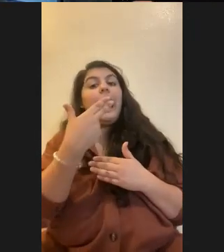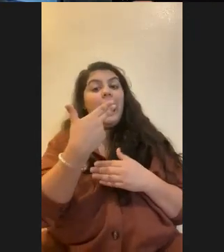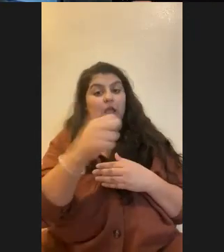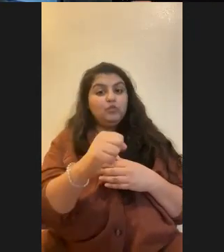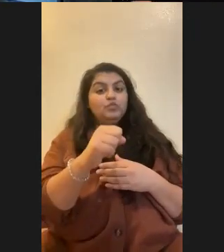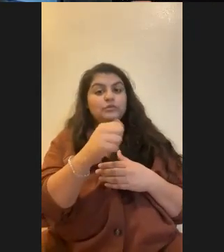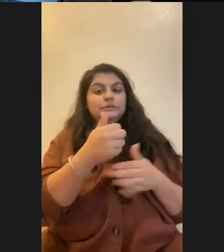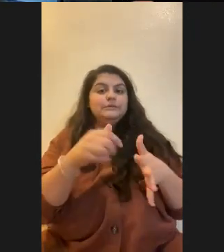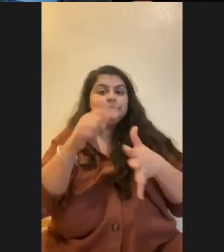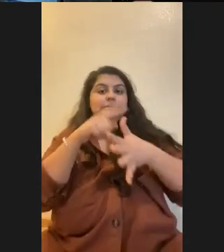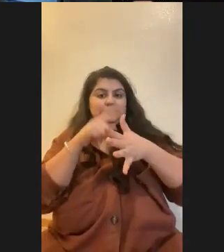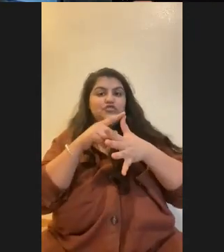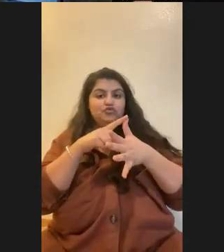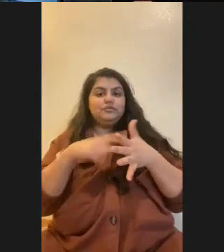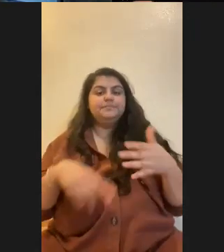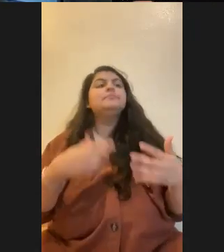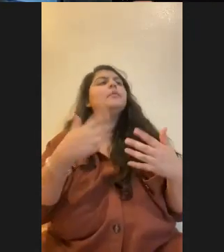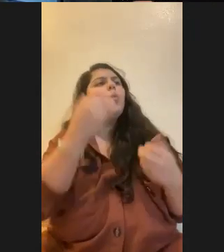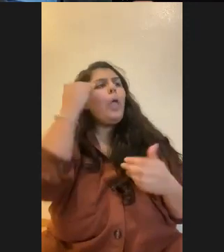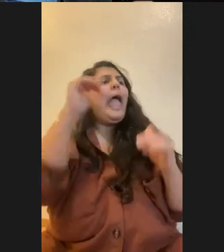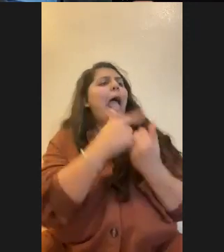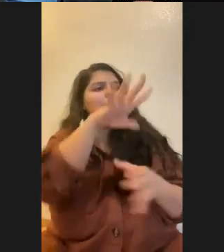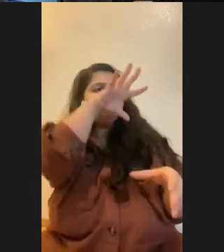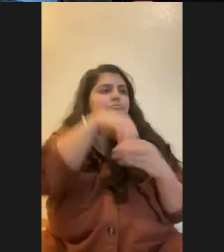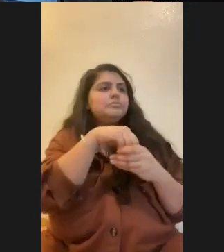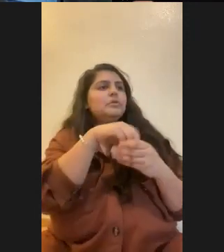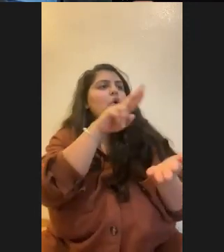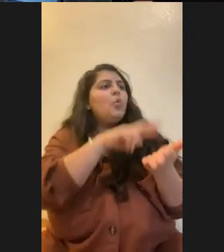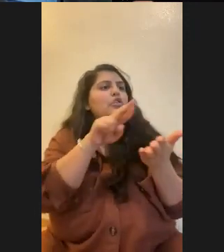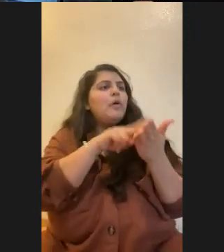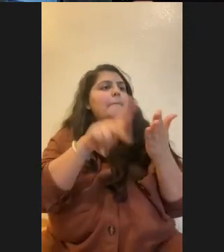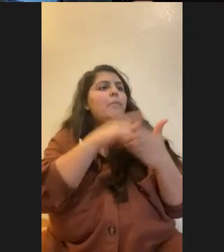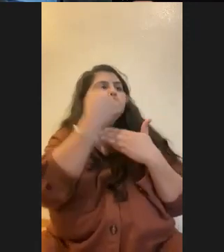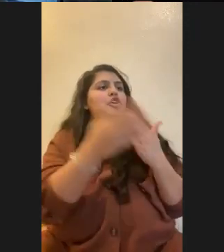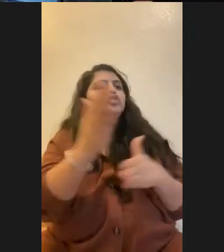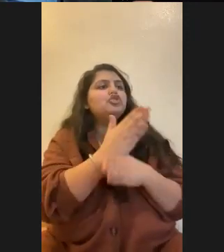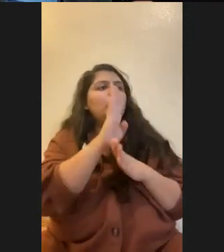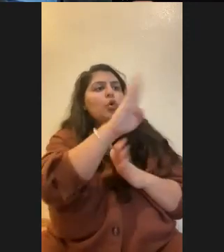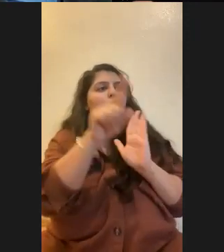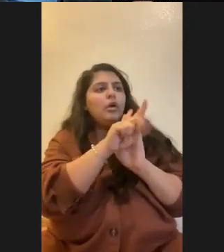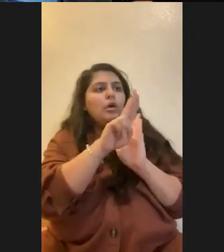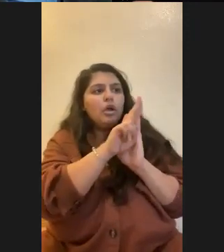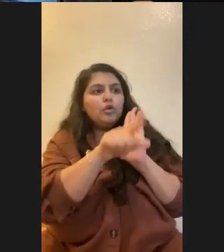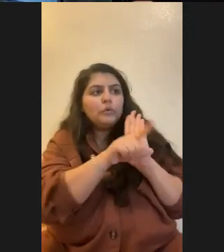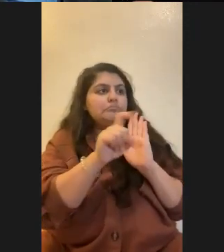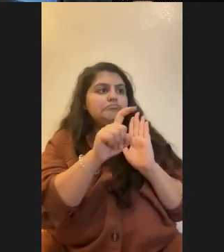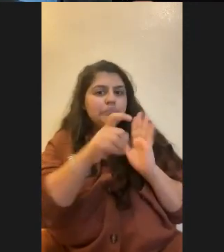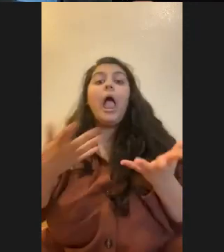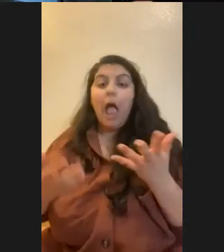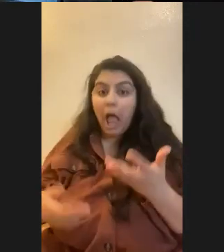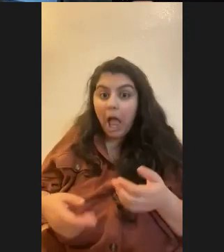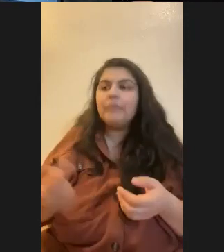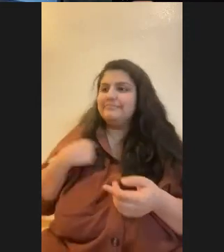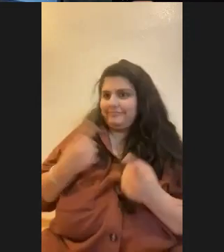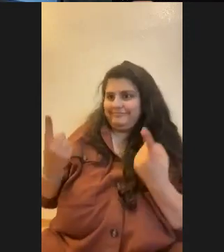Um, how did you get involved in research projects during your undergrad? Yeah. Um, weirdly enough, I kind of stumbled